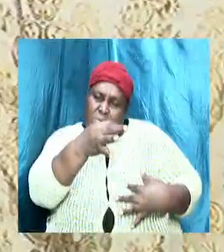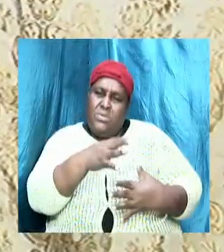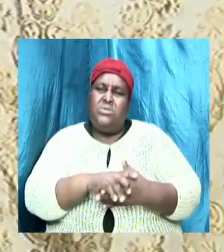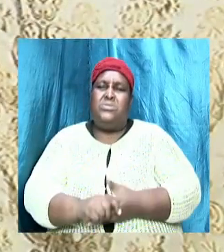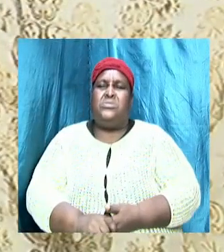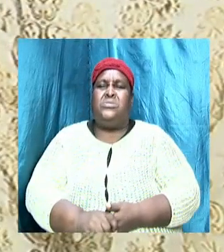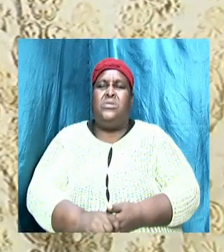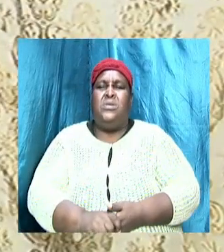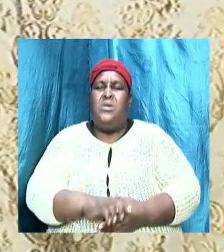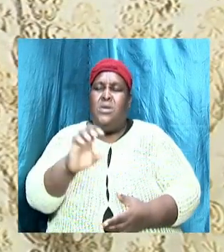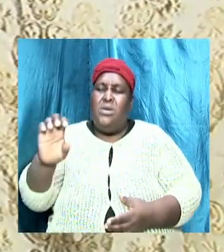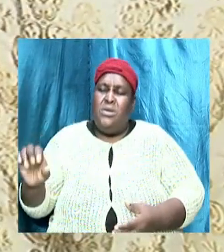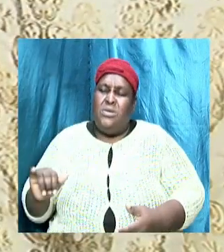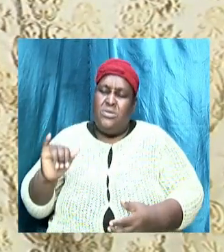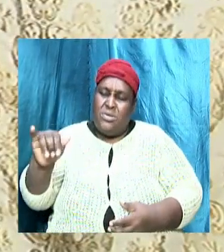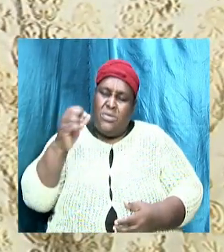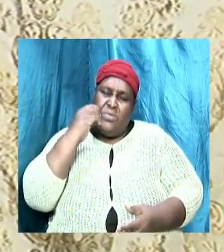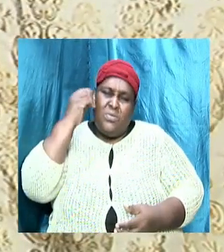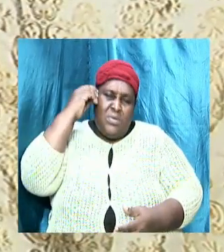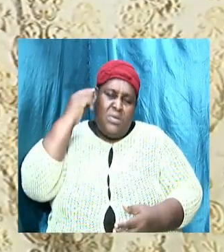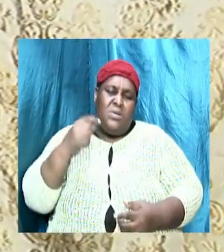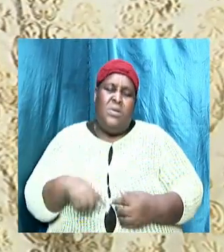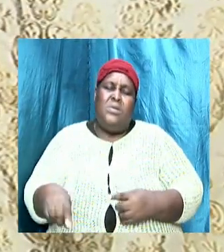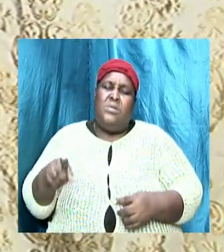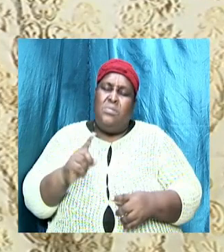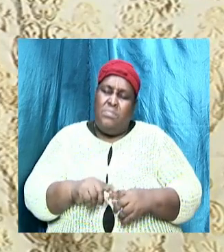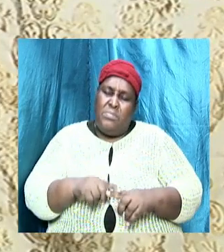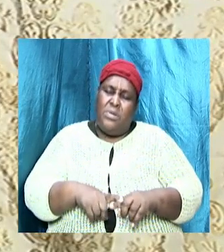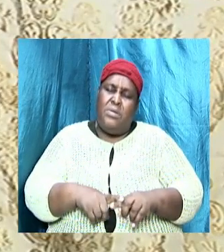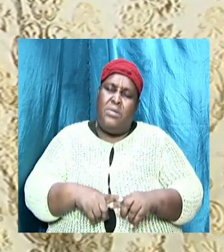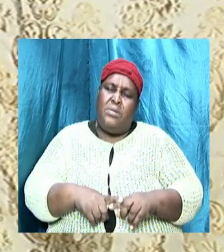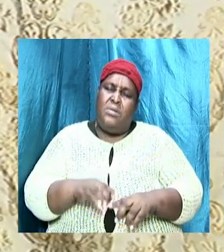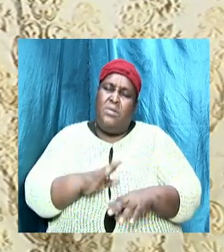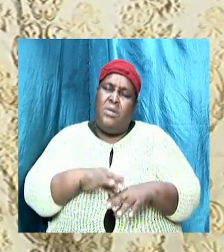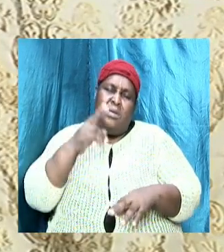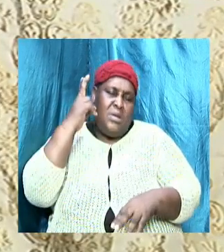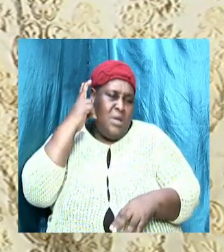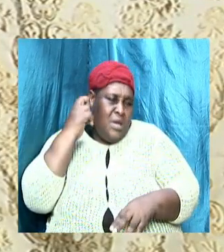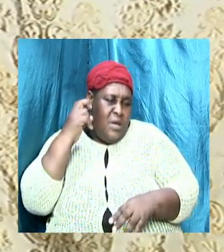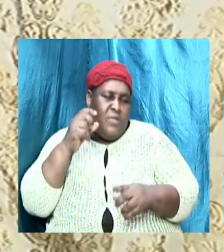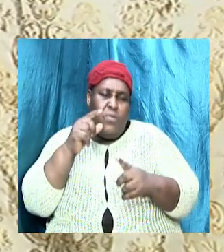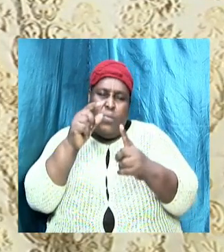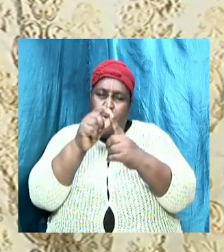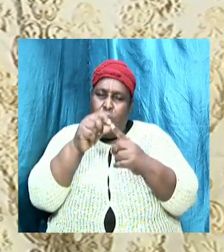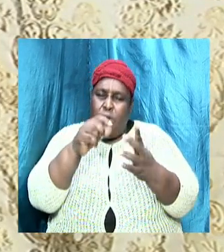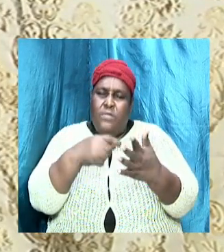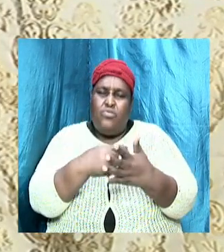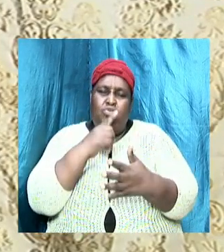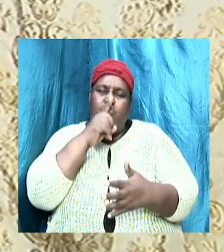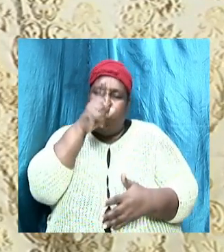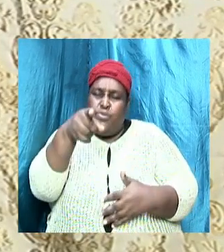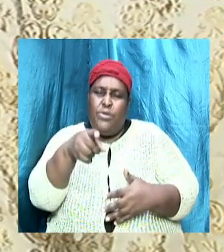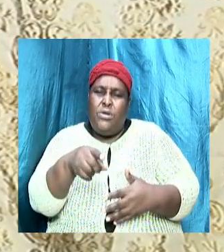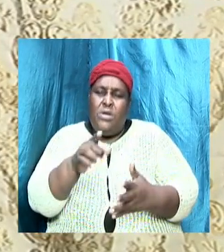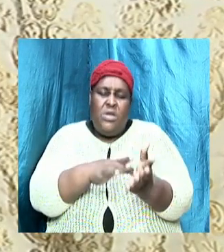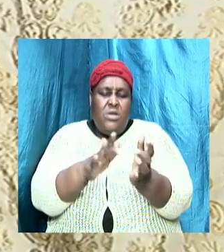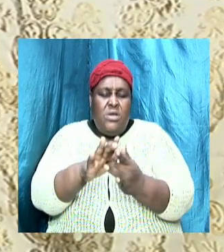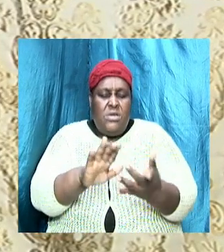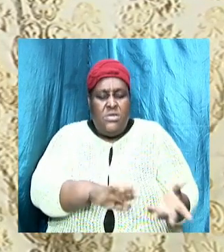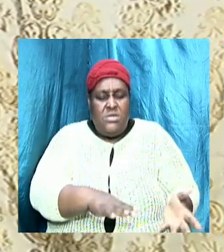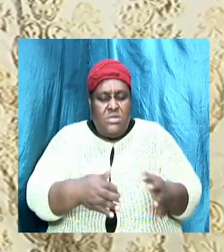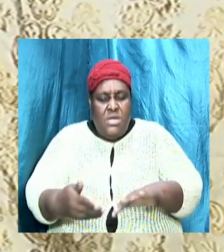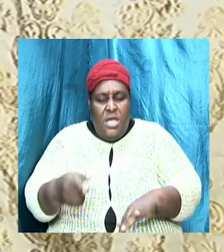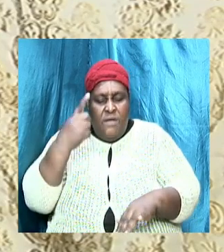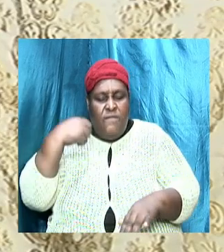our eternal destiny depends upon hearing the word of truth Christ died for our sins